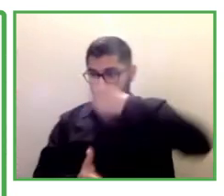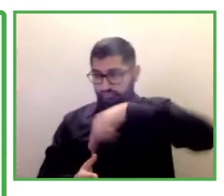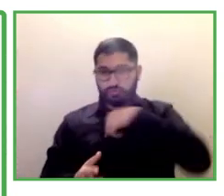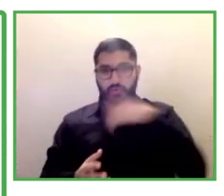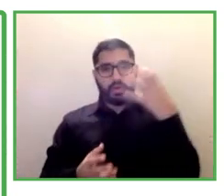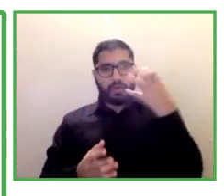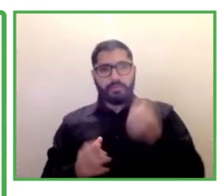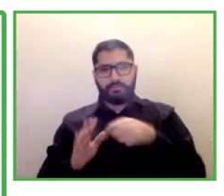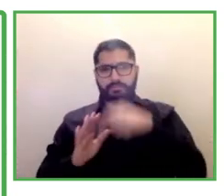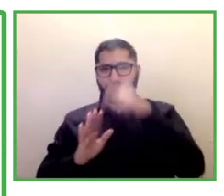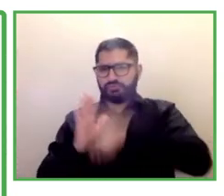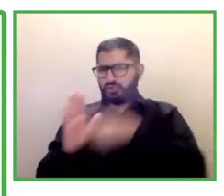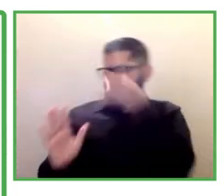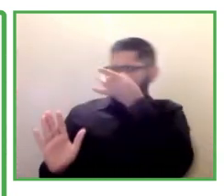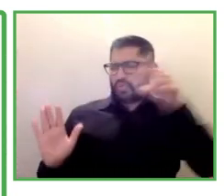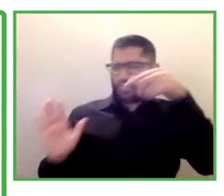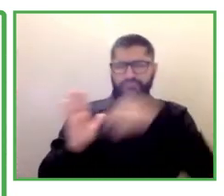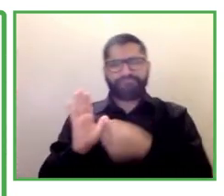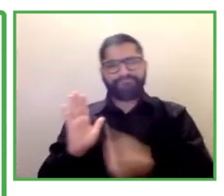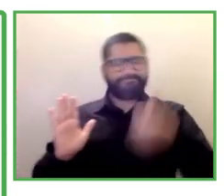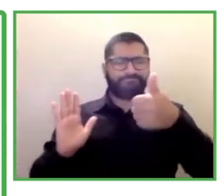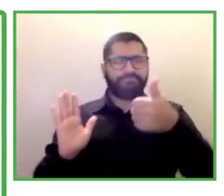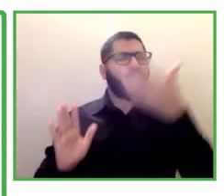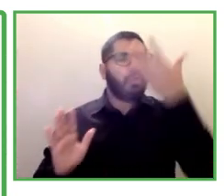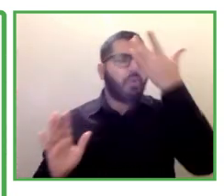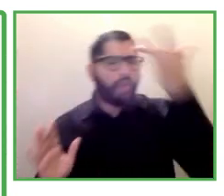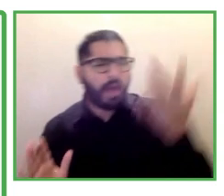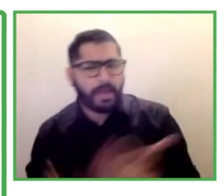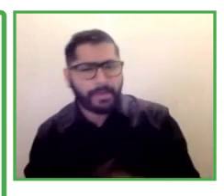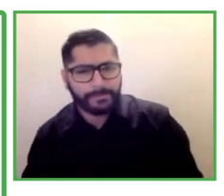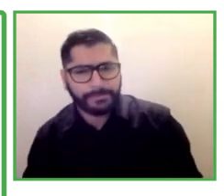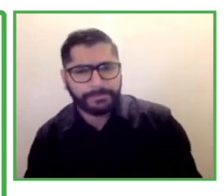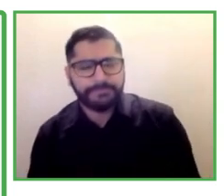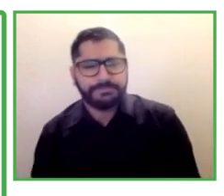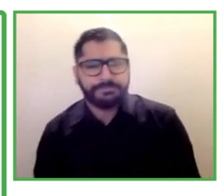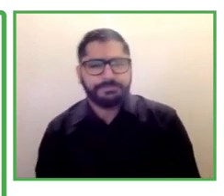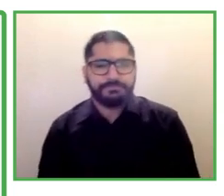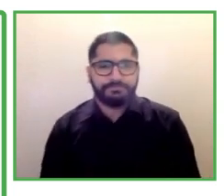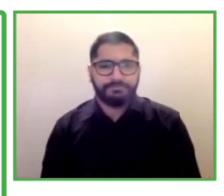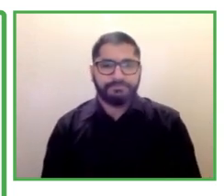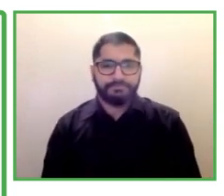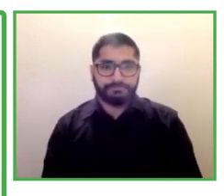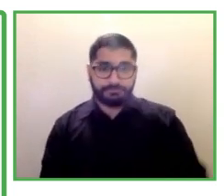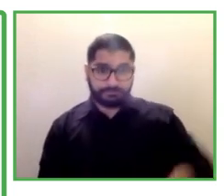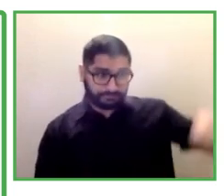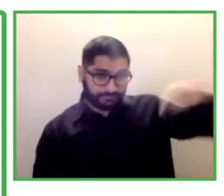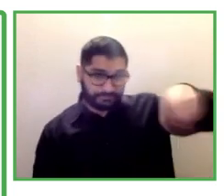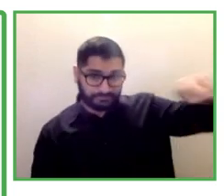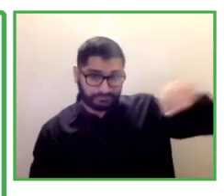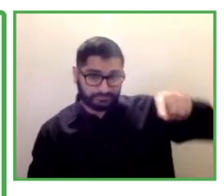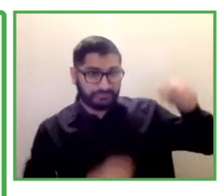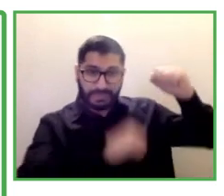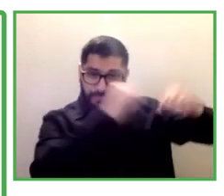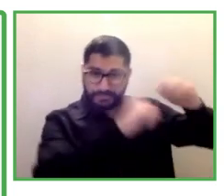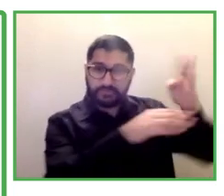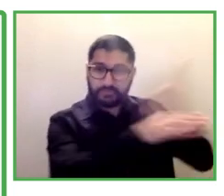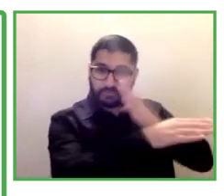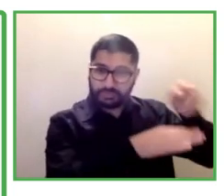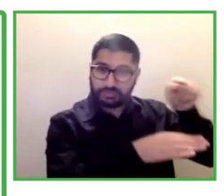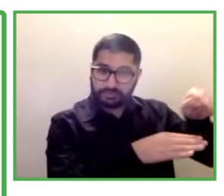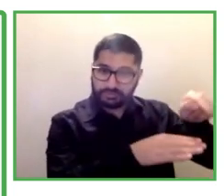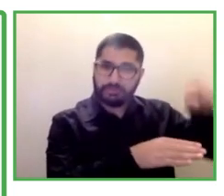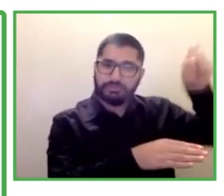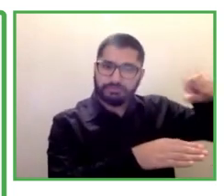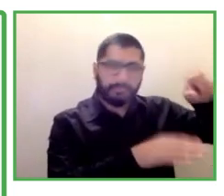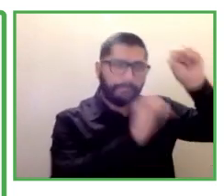by employers so there's no dependence on government funding or grants um organizations here in australia pay us about three